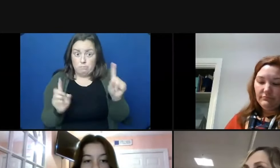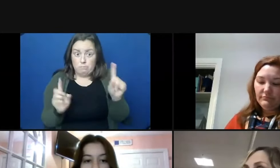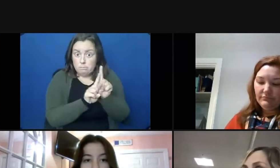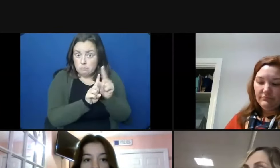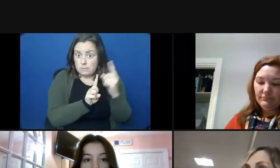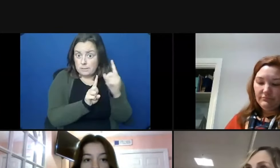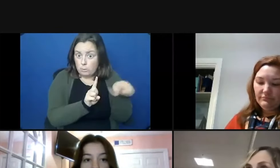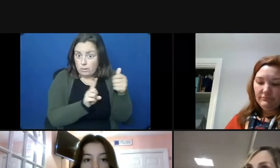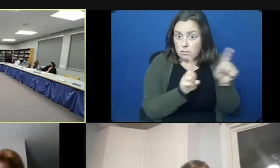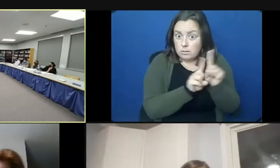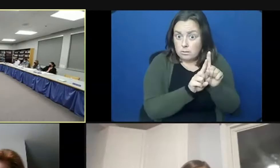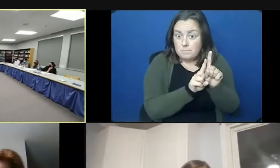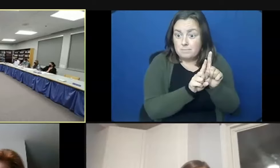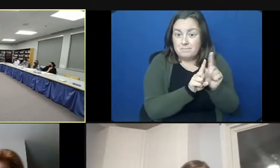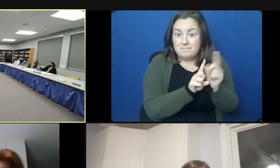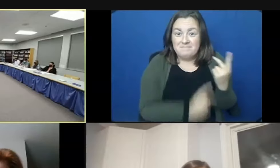Yeah.